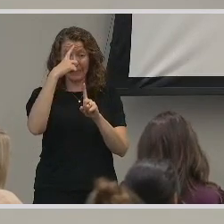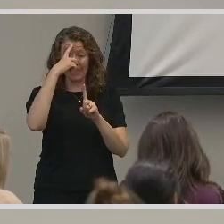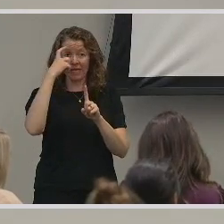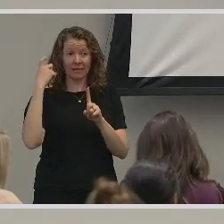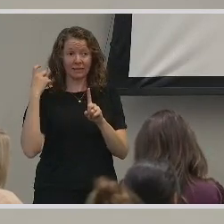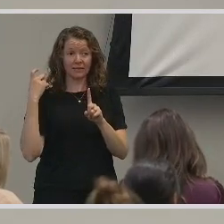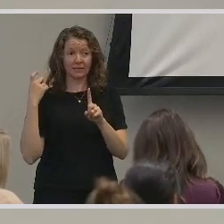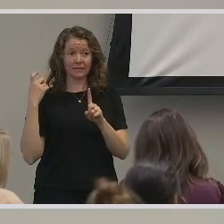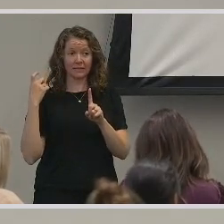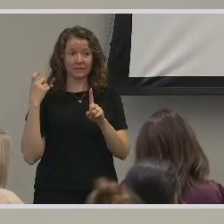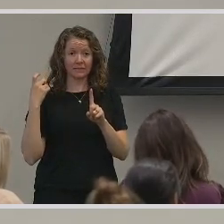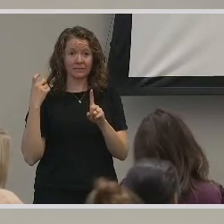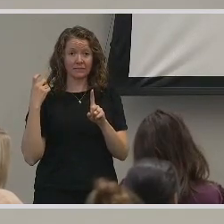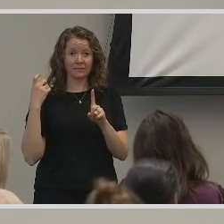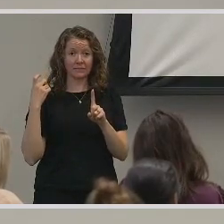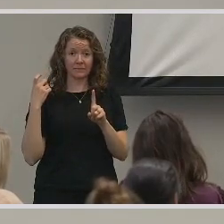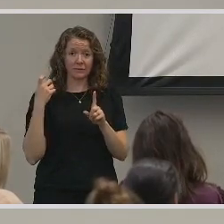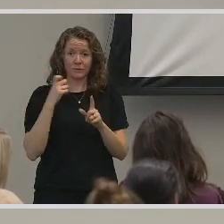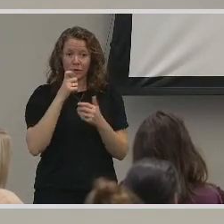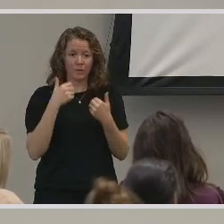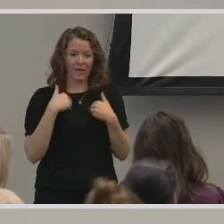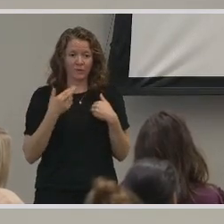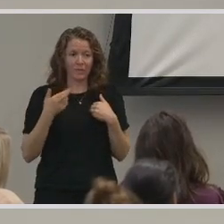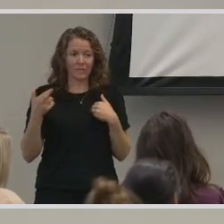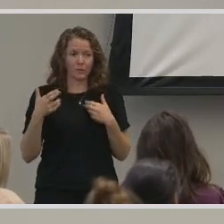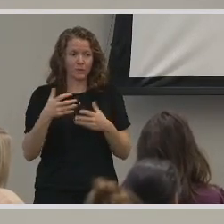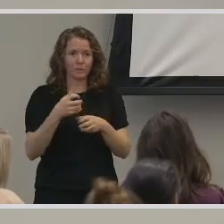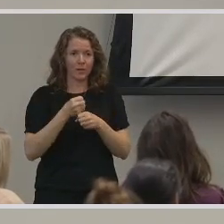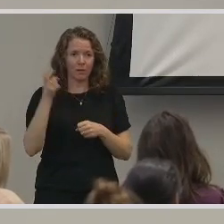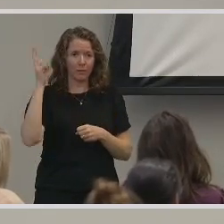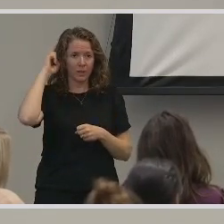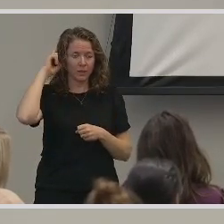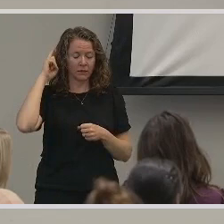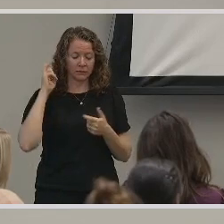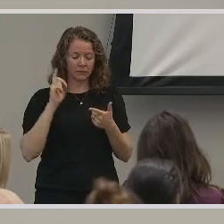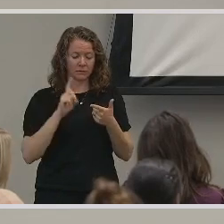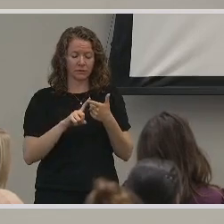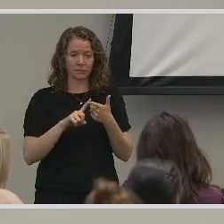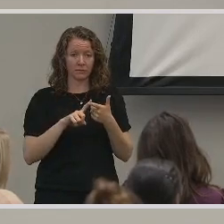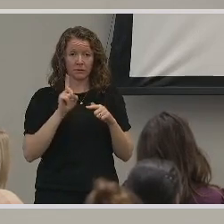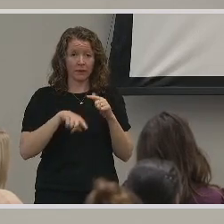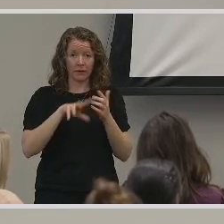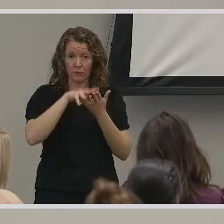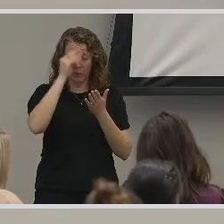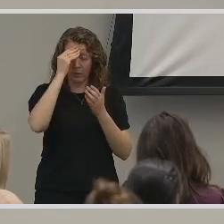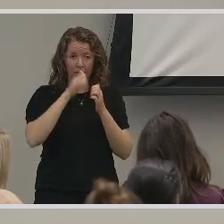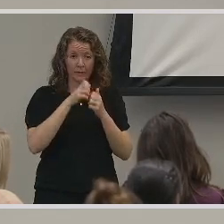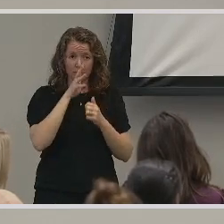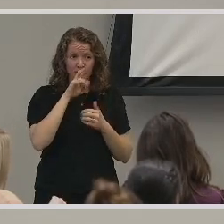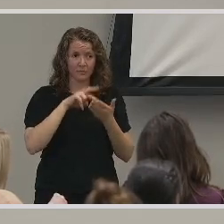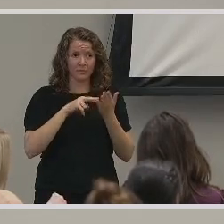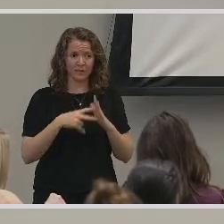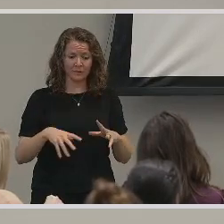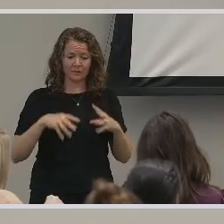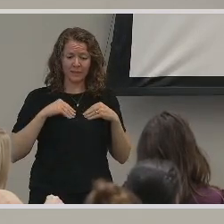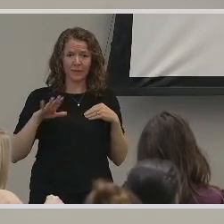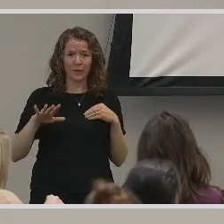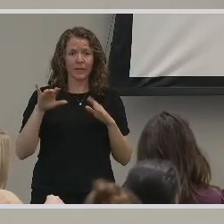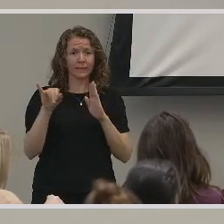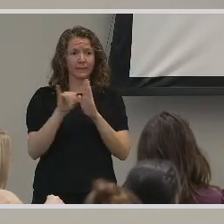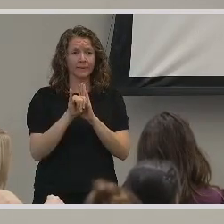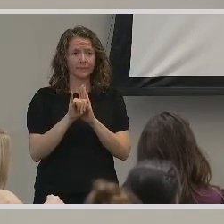they don't have the resources to get a cochlear implant. They don't have the resources to learn how to speak, so they embrace their identity.